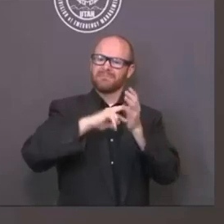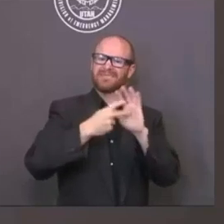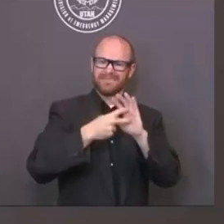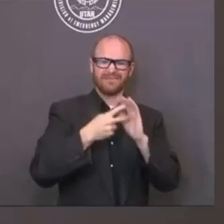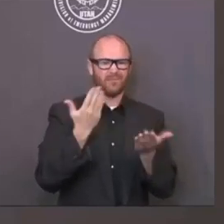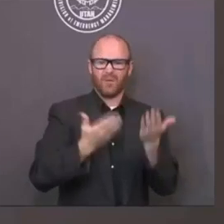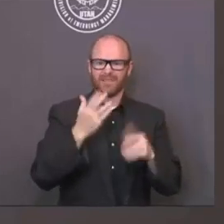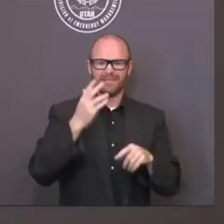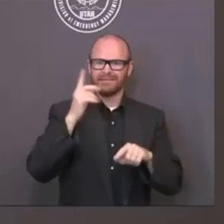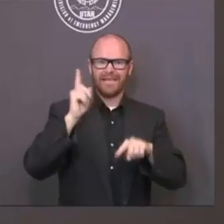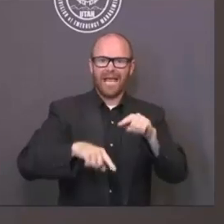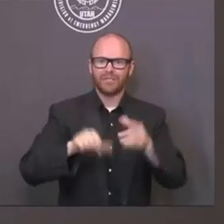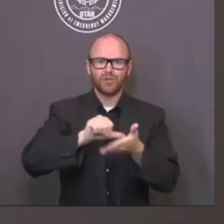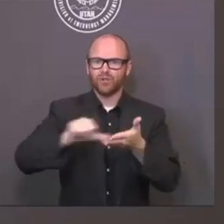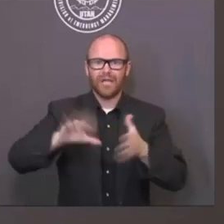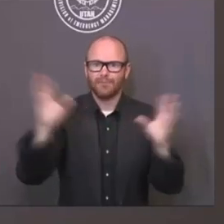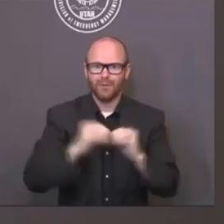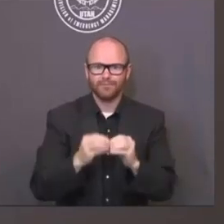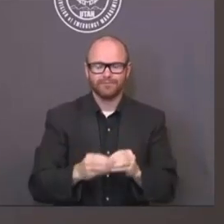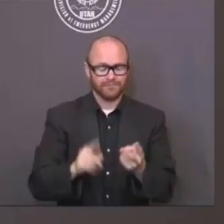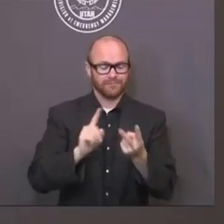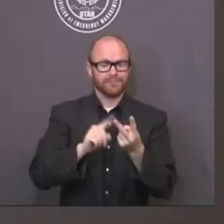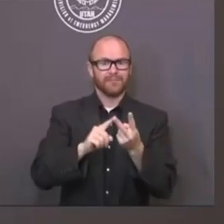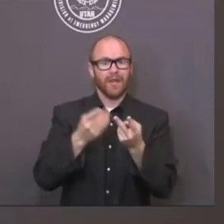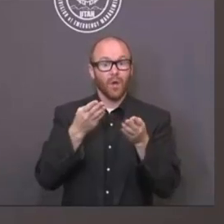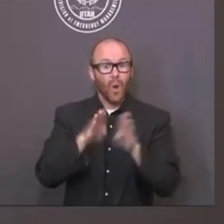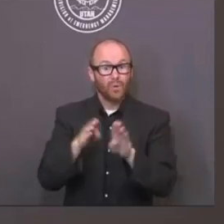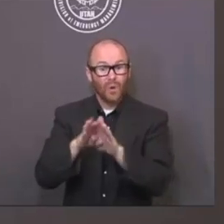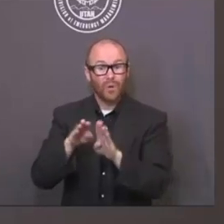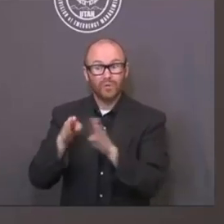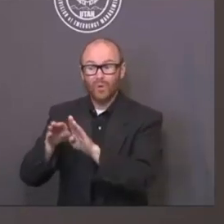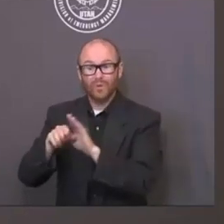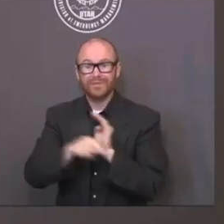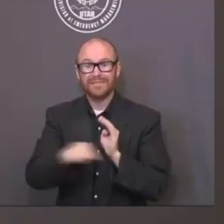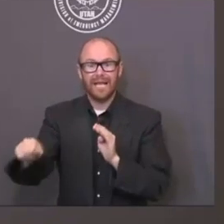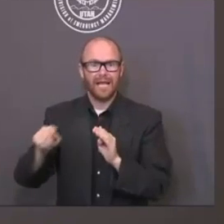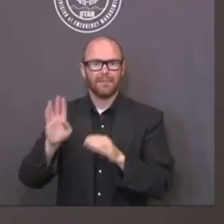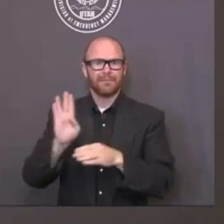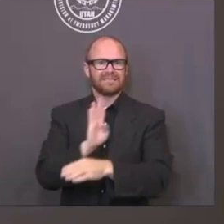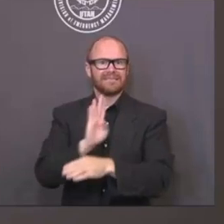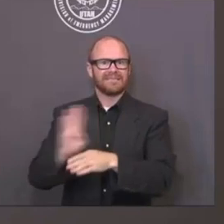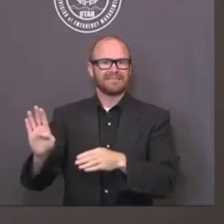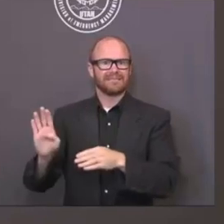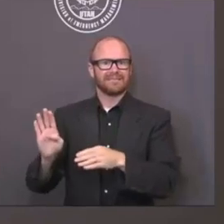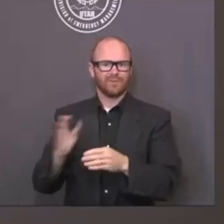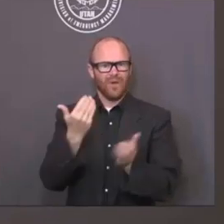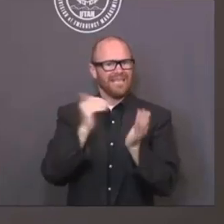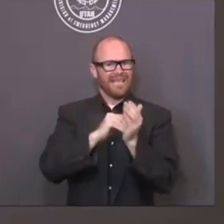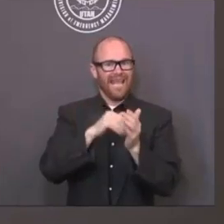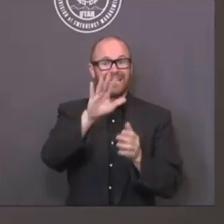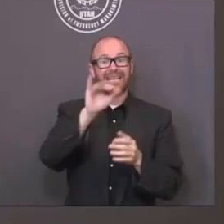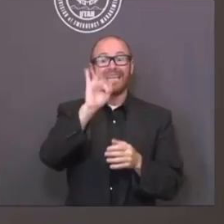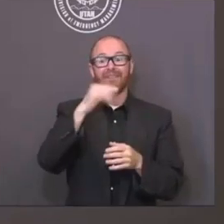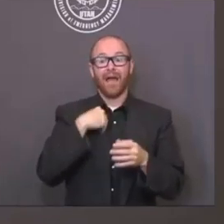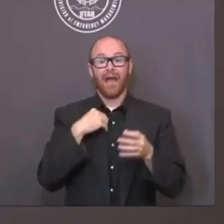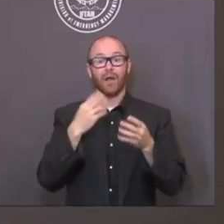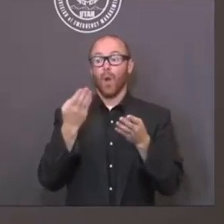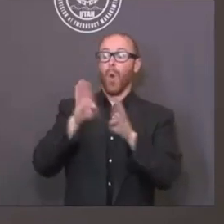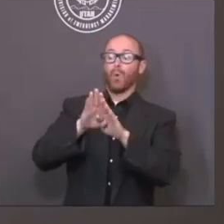economy. That puts us back, if you remember, when we start eliminating elective surgery, that's like putting us back into the color of red.